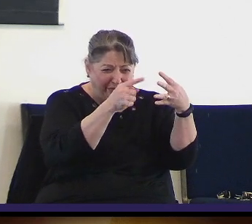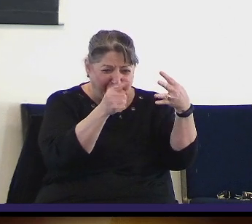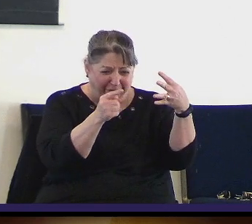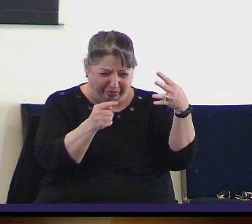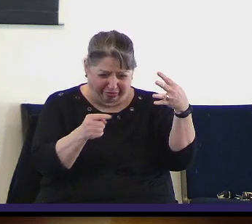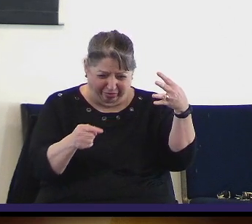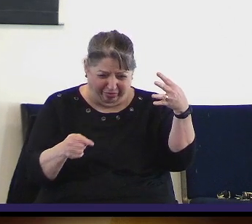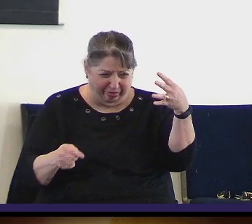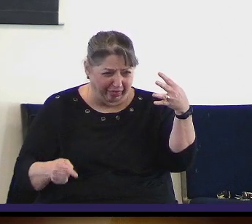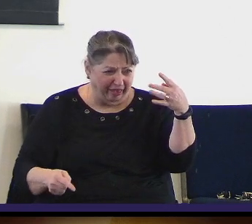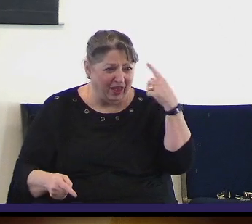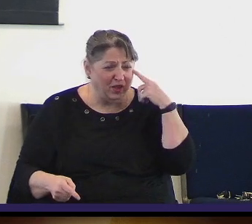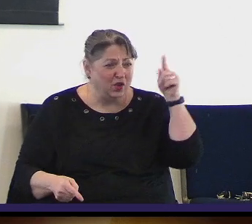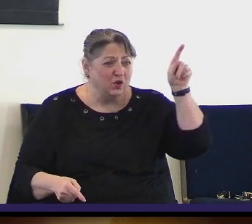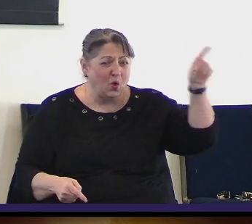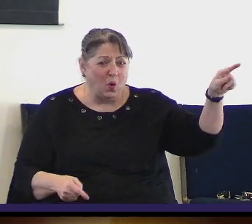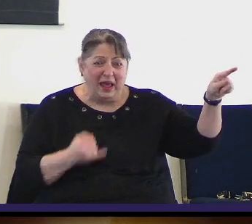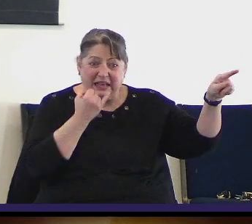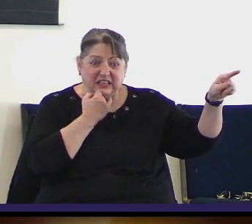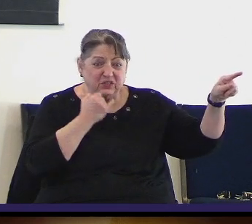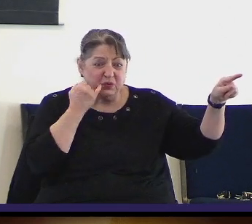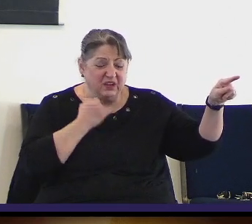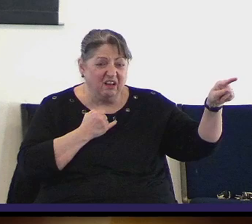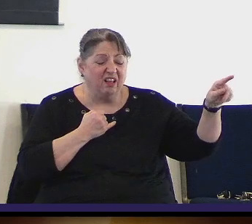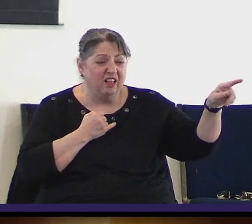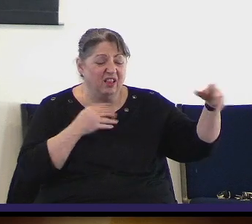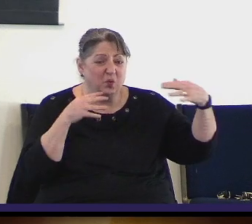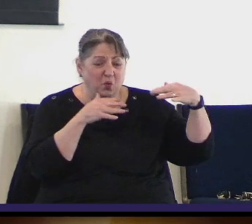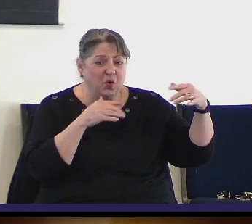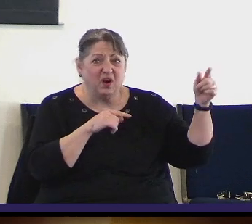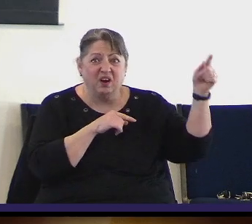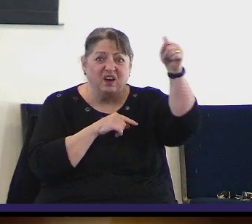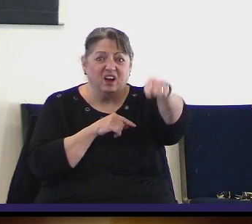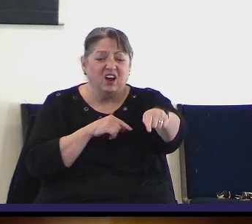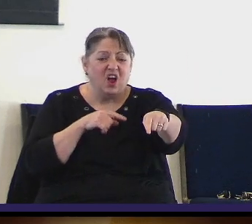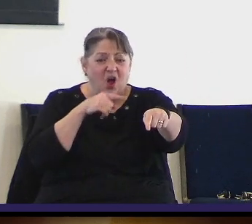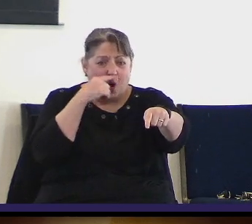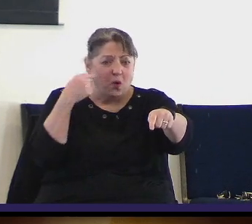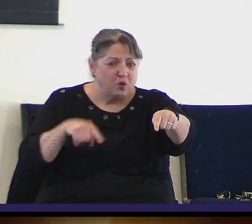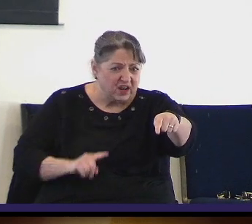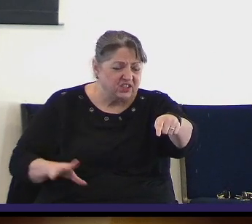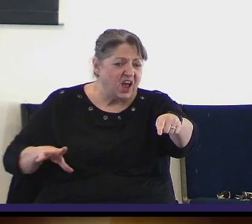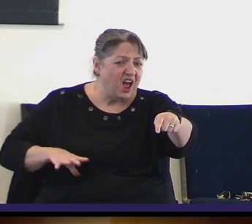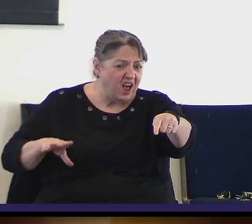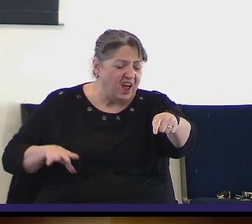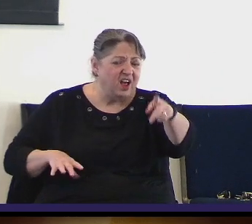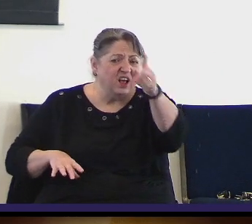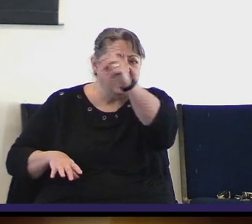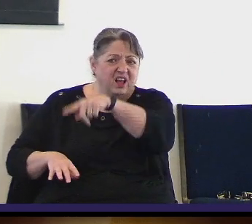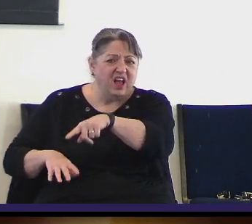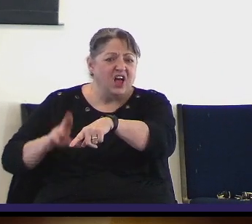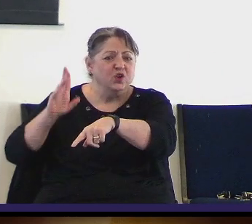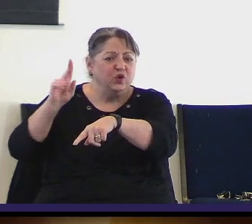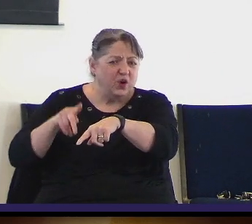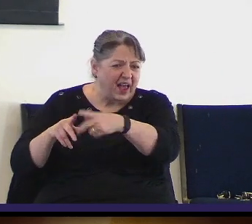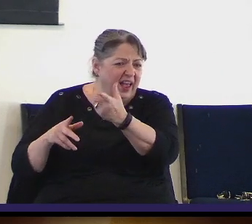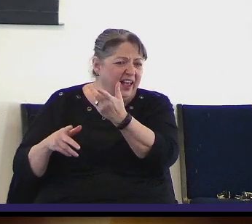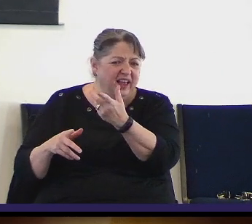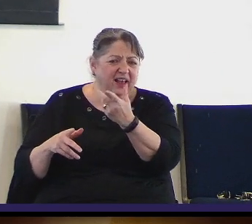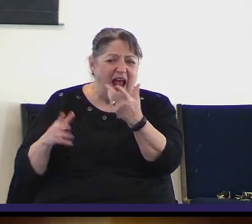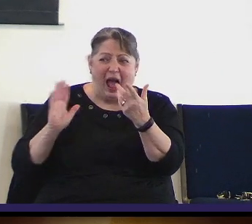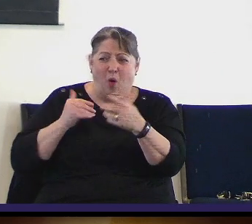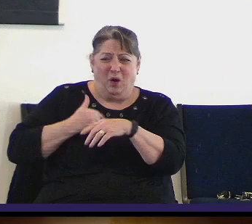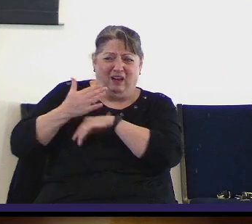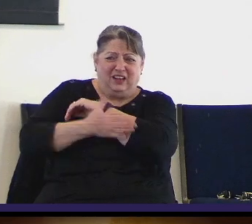The war in Israel, Russia, Ukraine, the state of affairs in our country, et cetera.